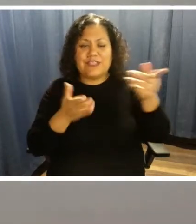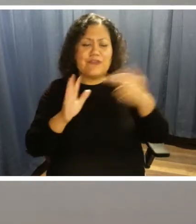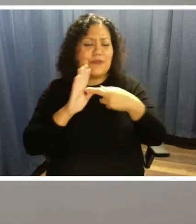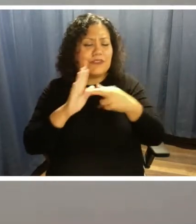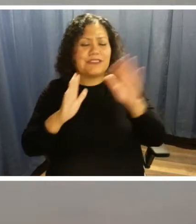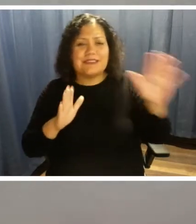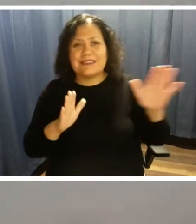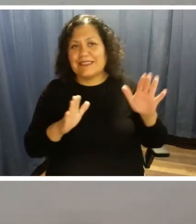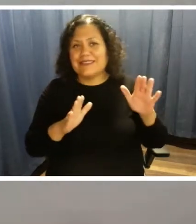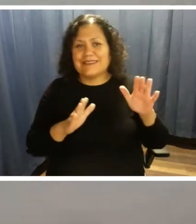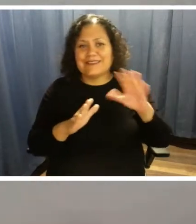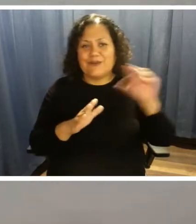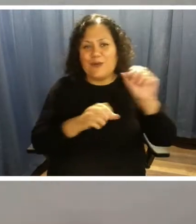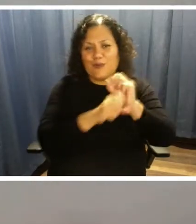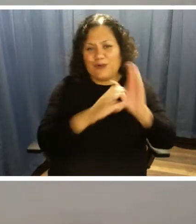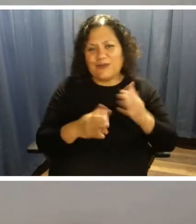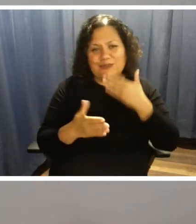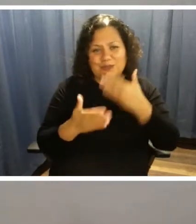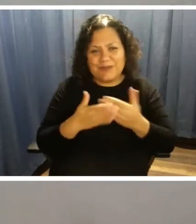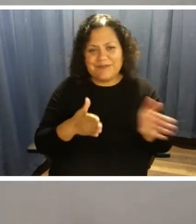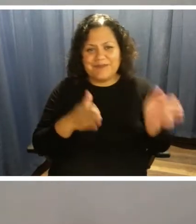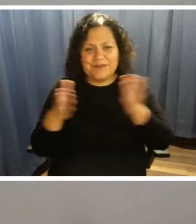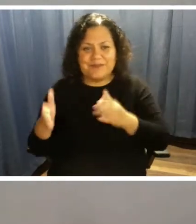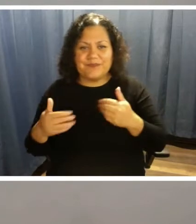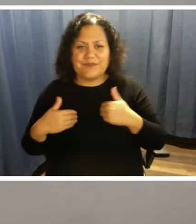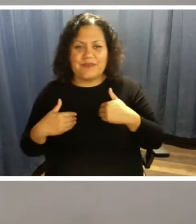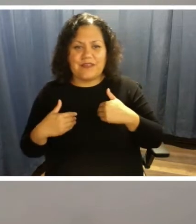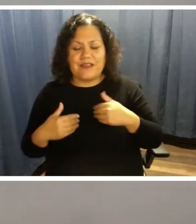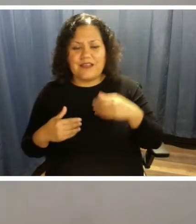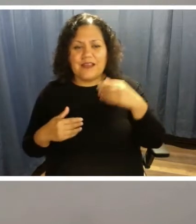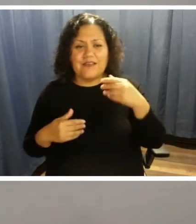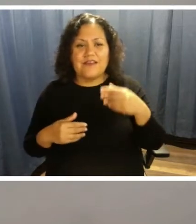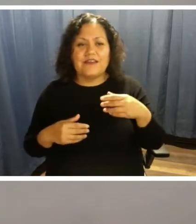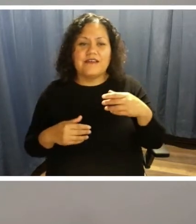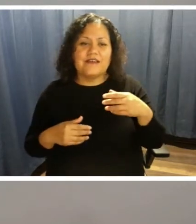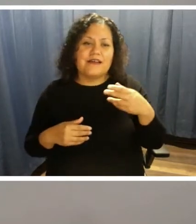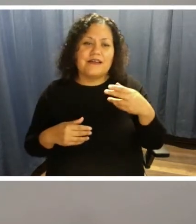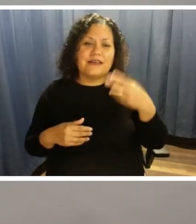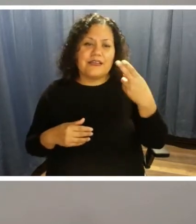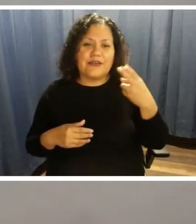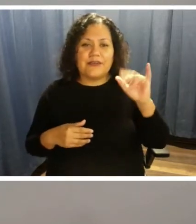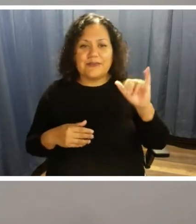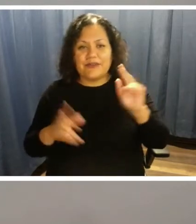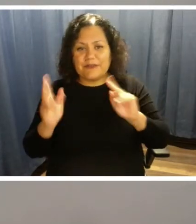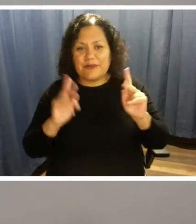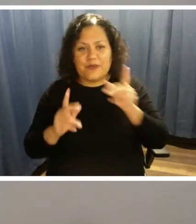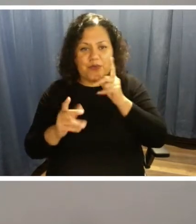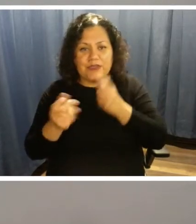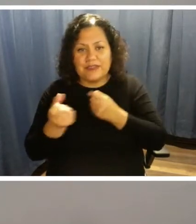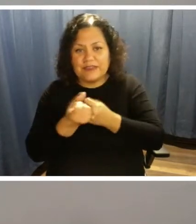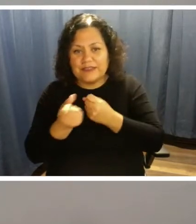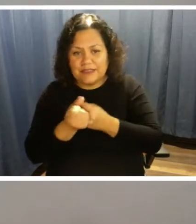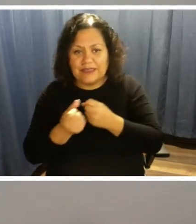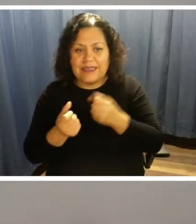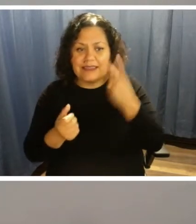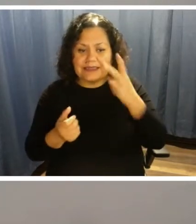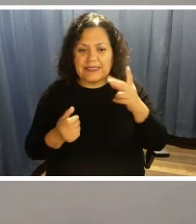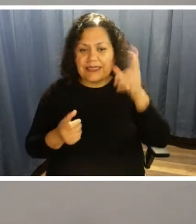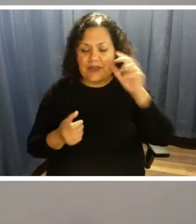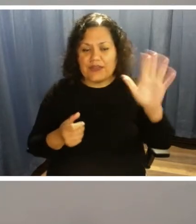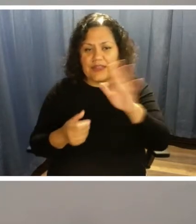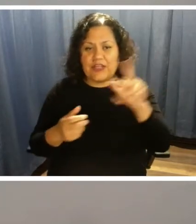liaisons who are visually or audibly impaired, and they advocate so we can see or hear their needs and concerns.